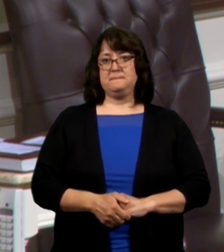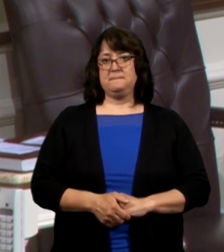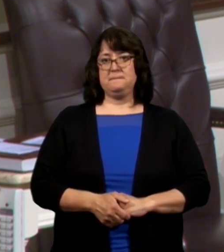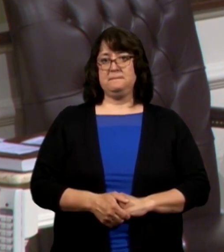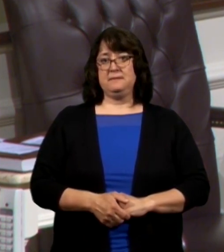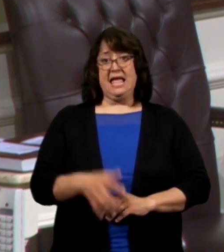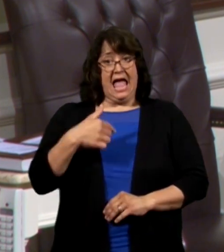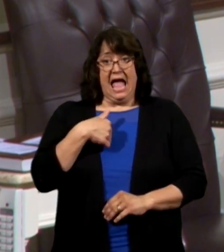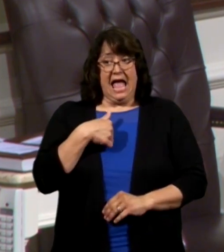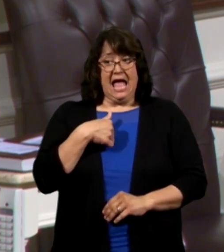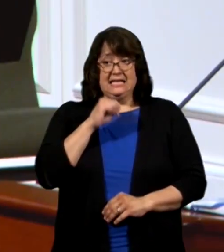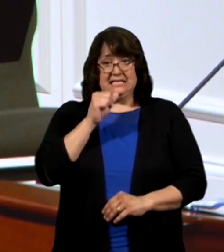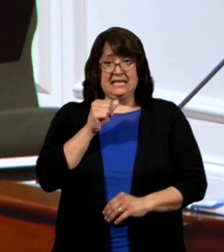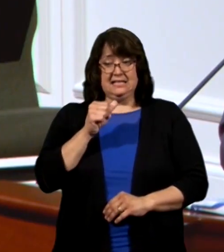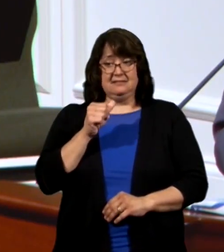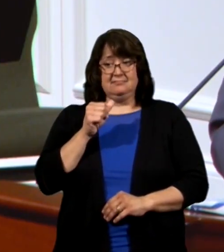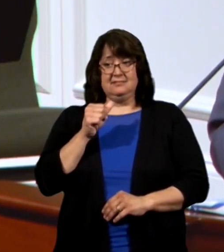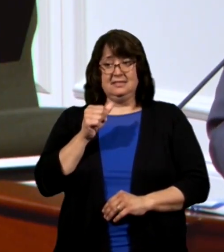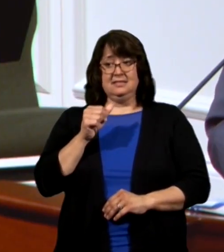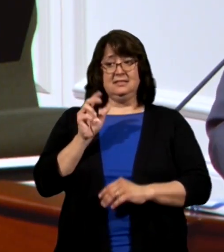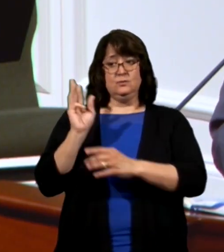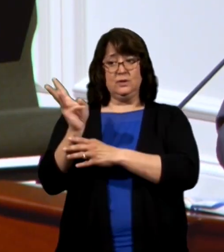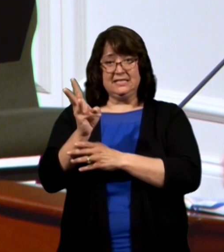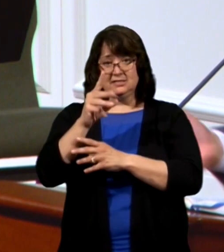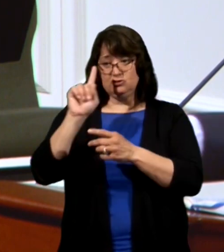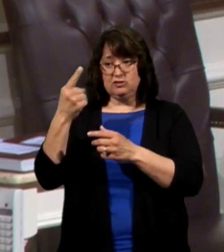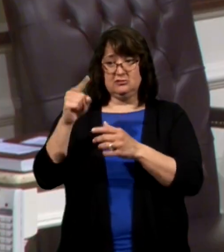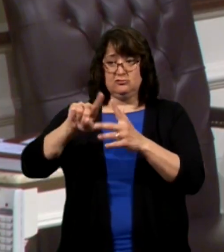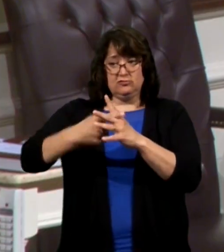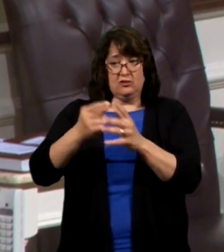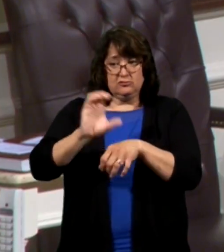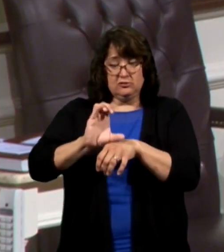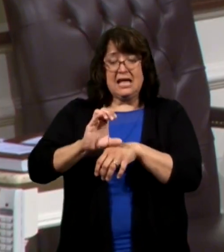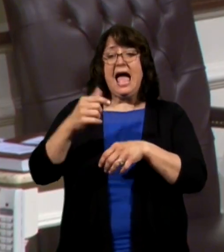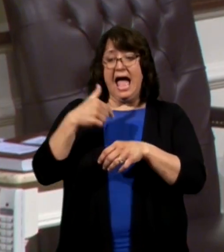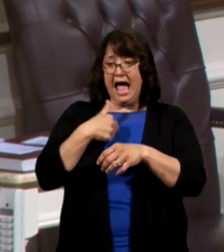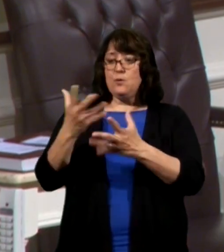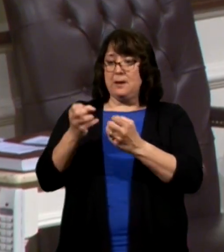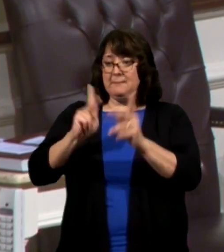I didn't get in it just to build a church I'm after souls